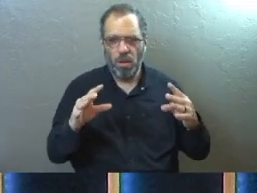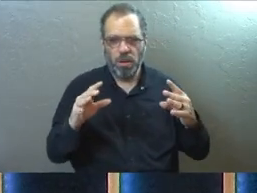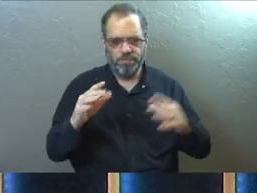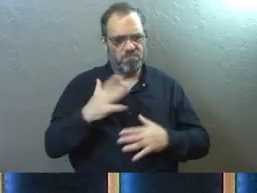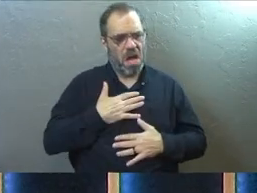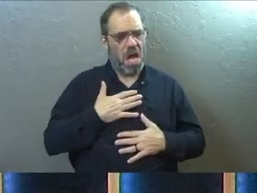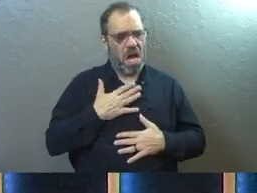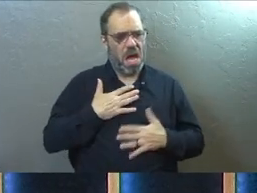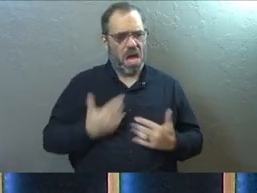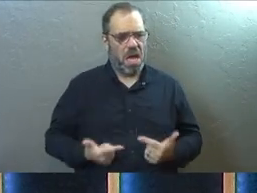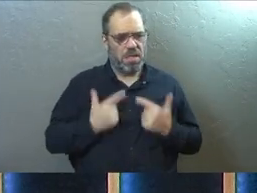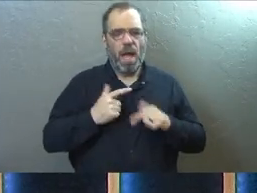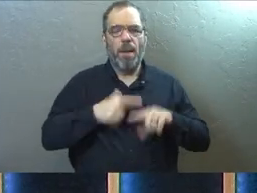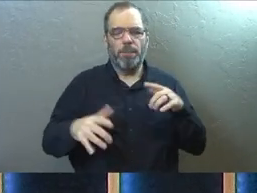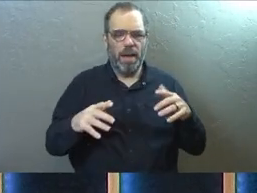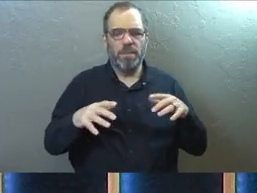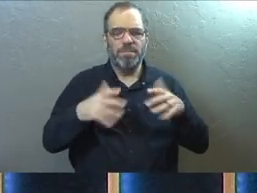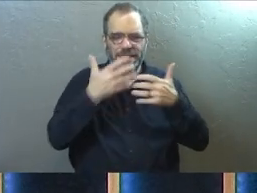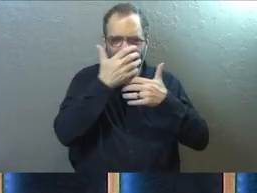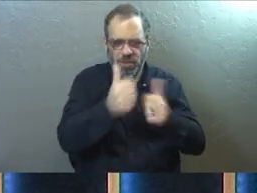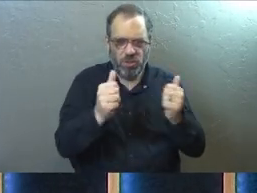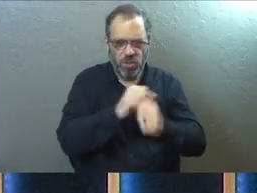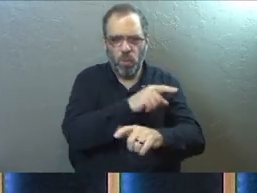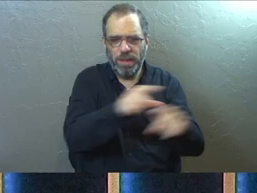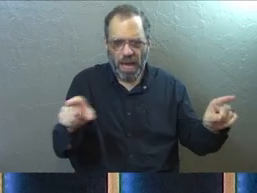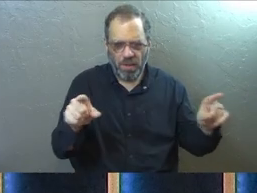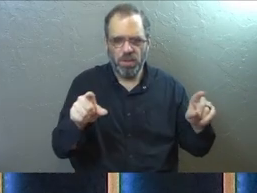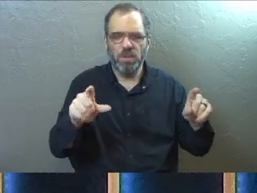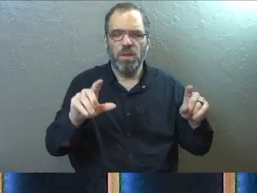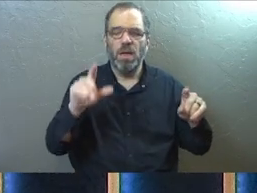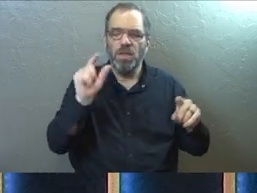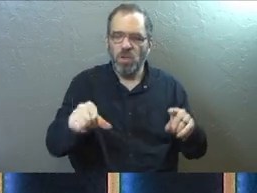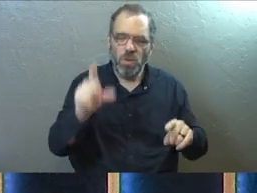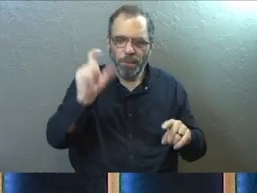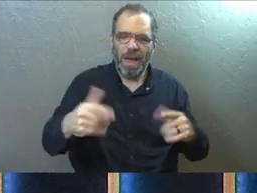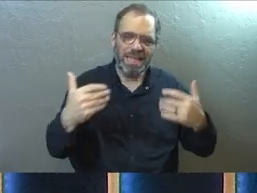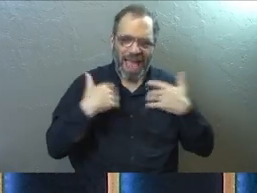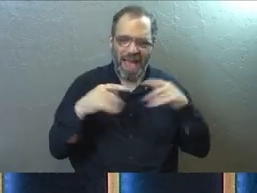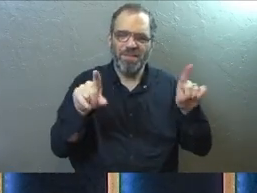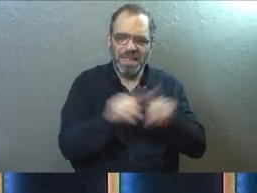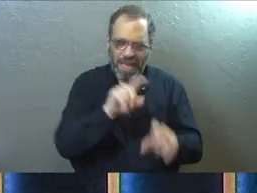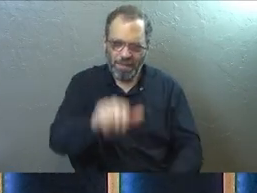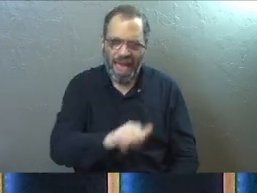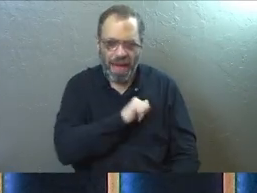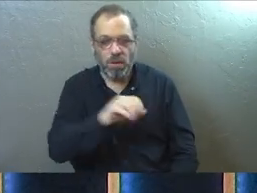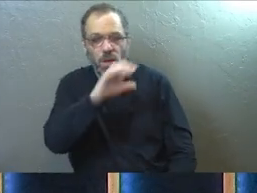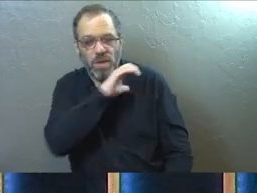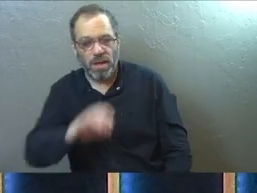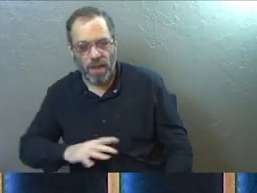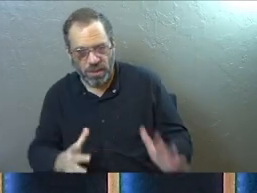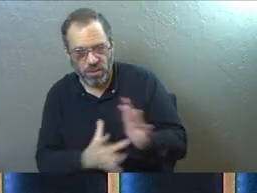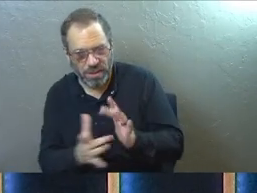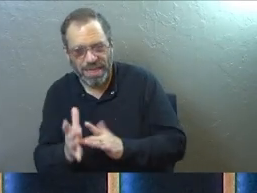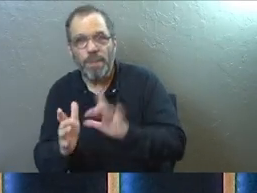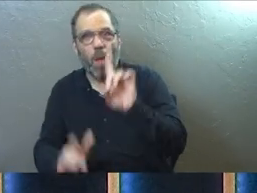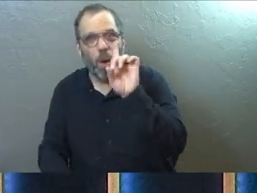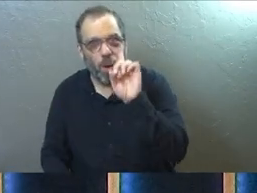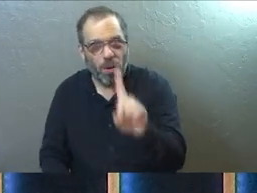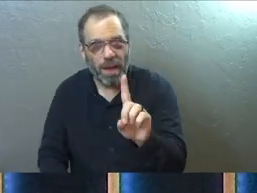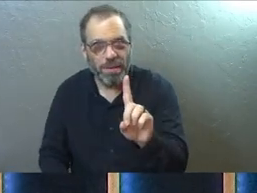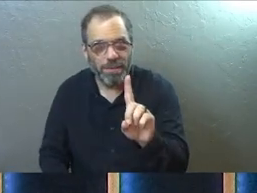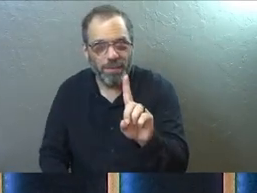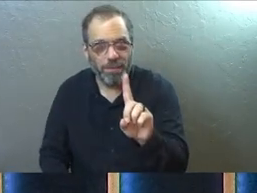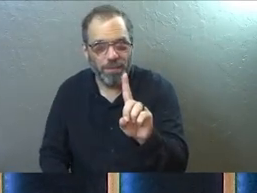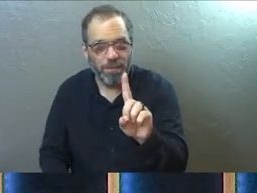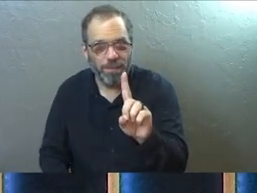only for your own interests, but take an interest in others too. You must have the same attitude that Christ Jesus had. Now I'm going to pause that